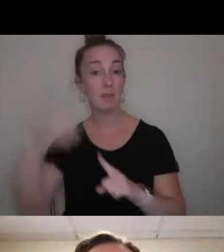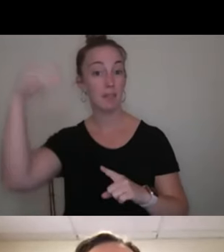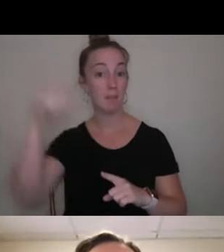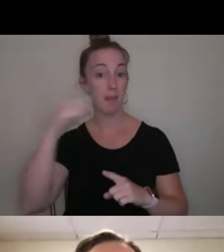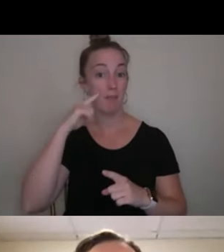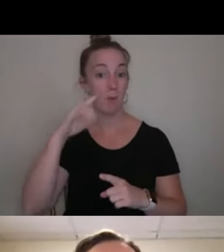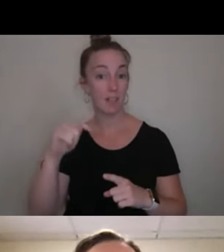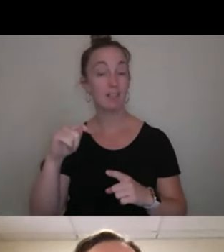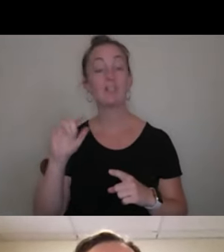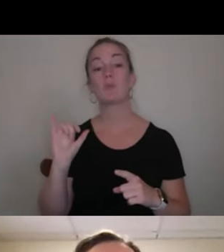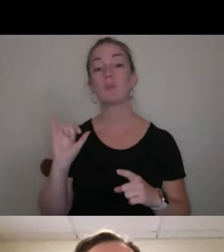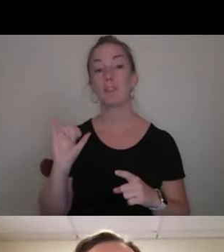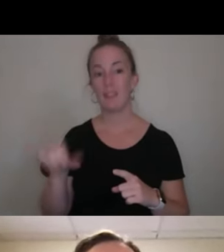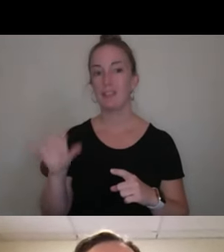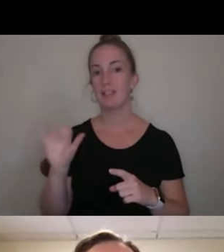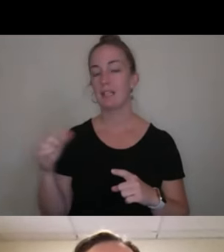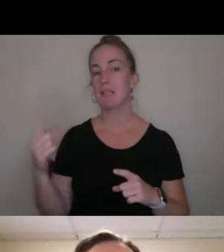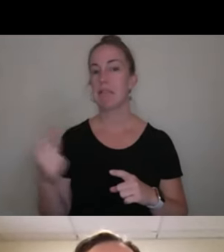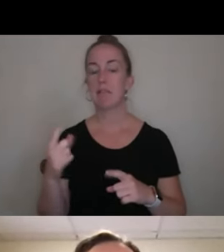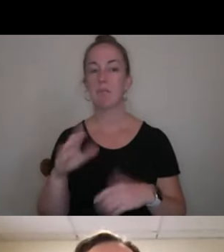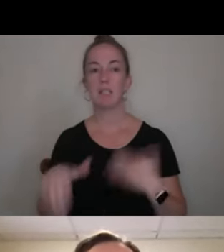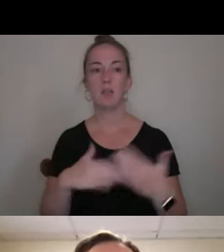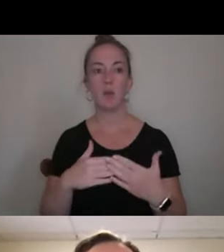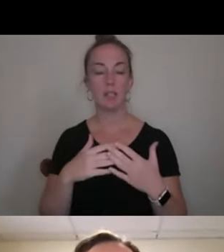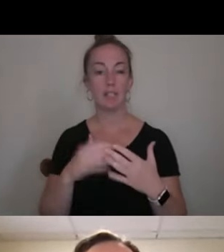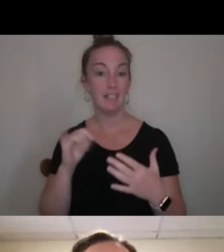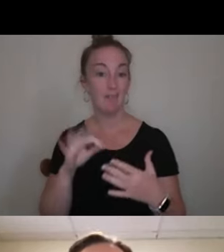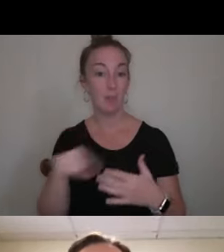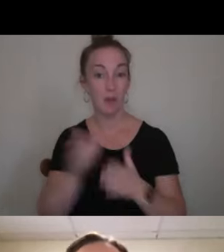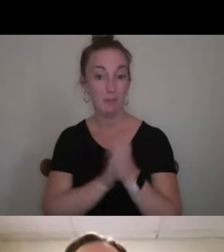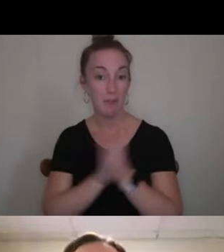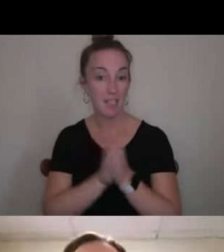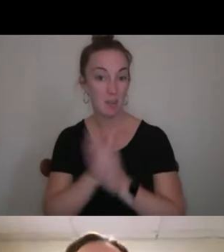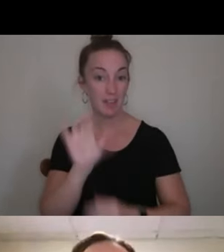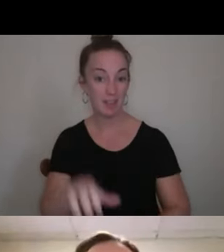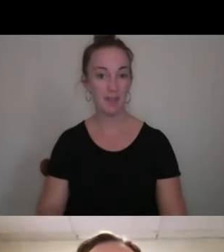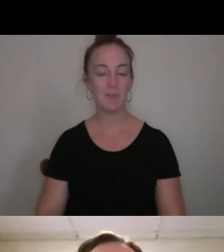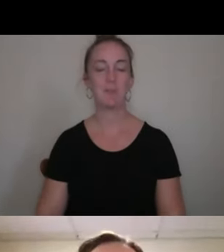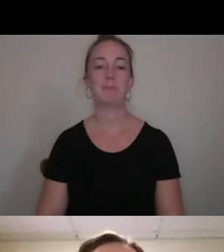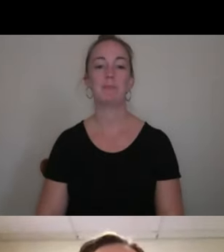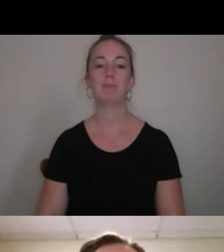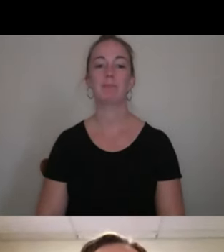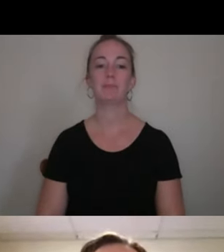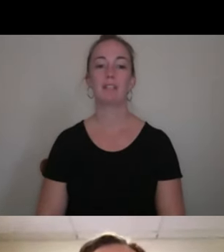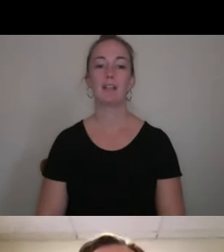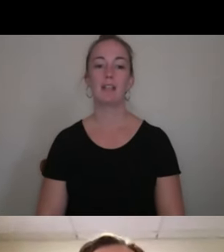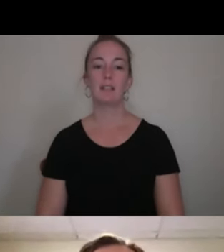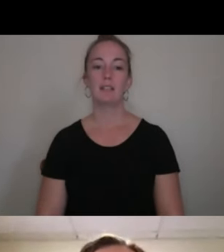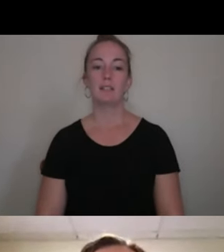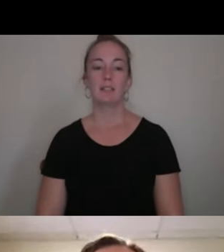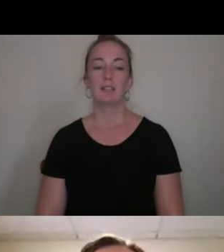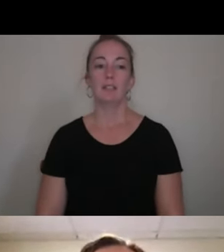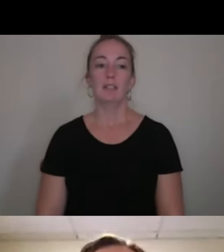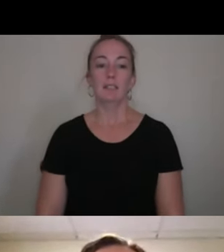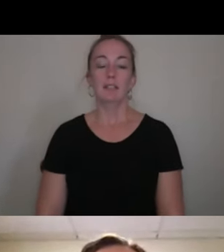So that's if that's something you all are passionate about. That's awesome. Thank you. Well, I want to.